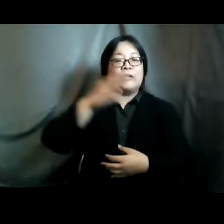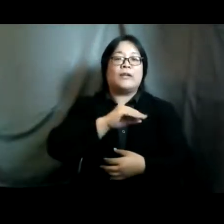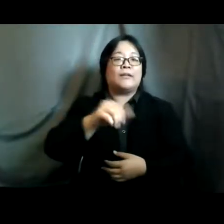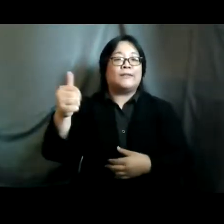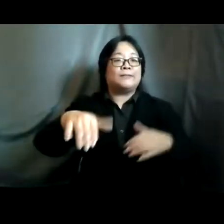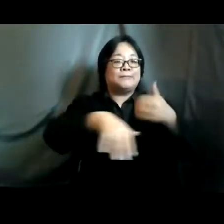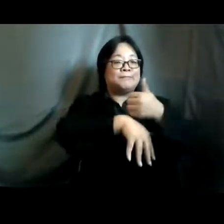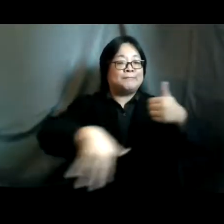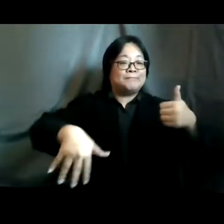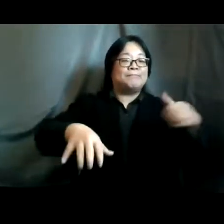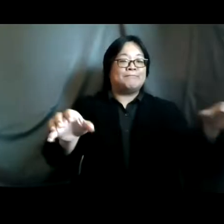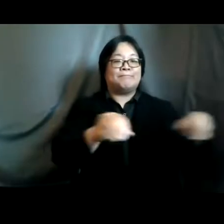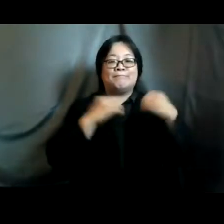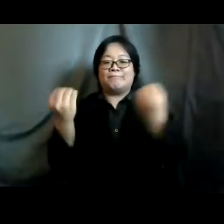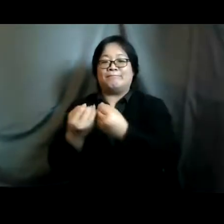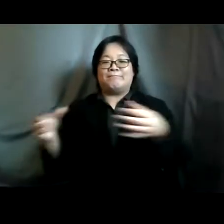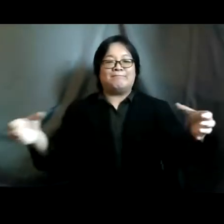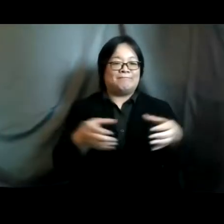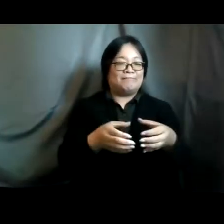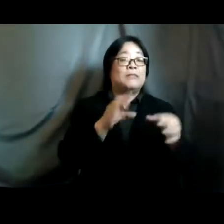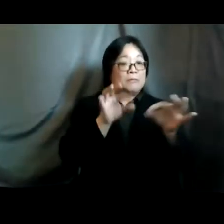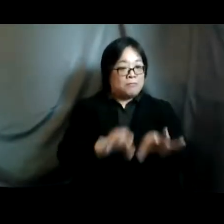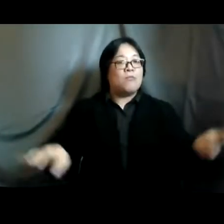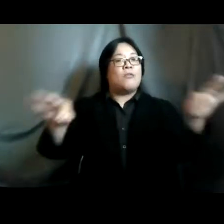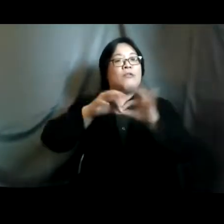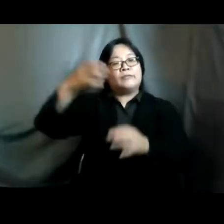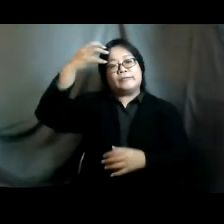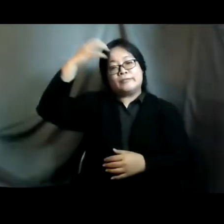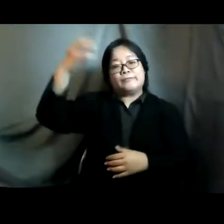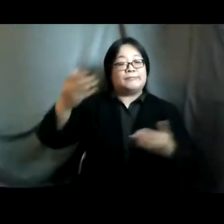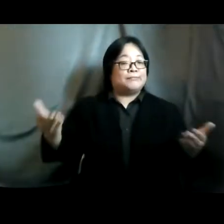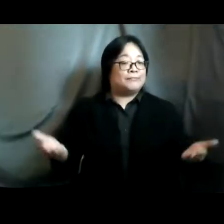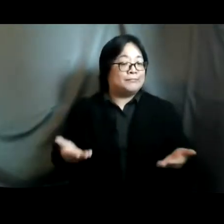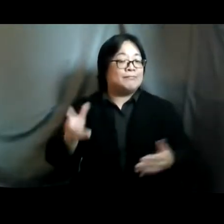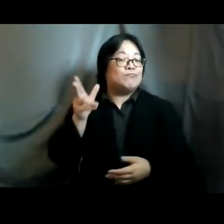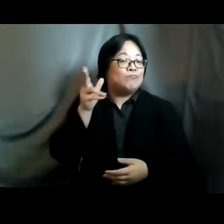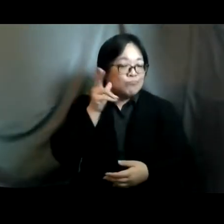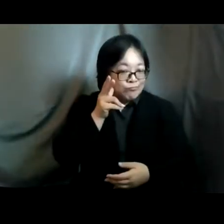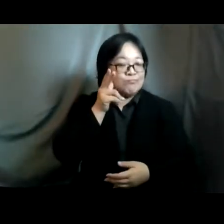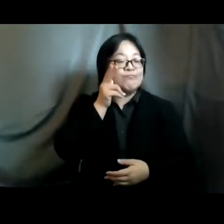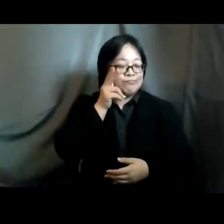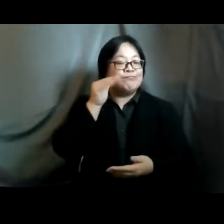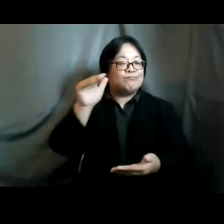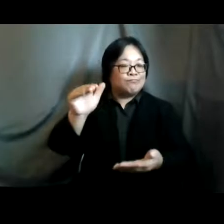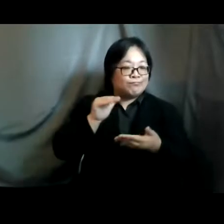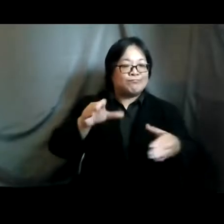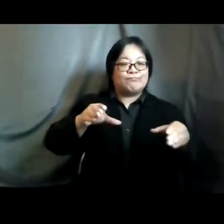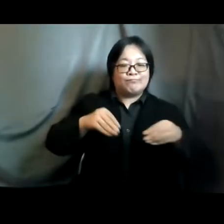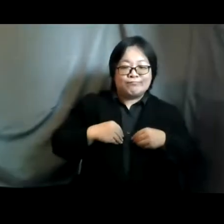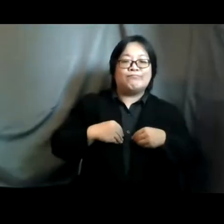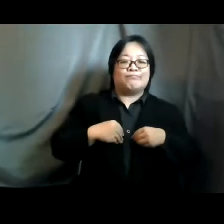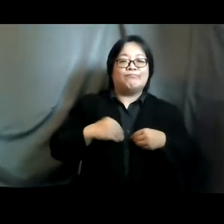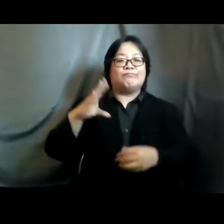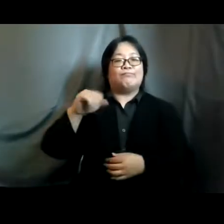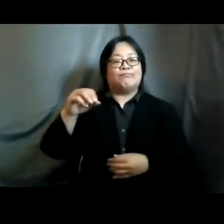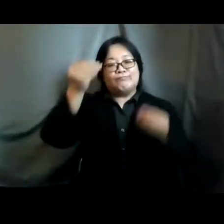girls and it's critical also for government to hear and listen to civil society organizations so for